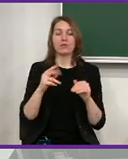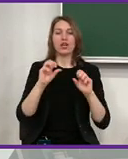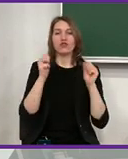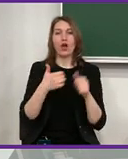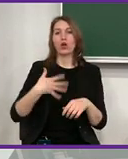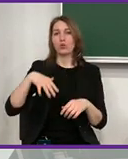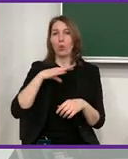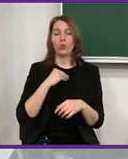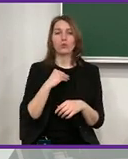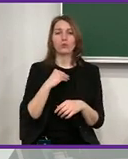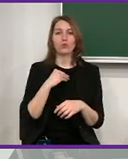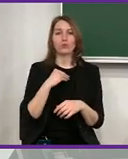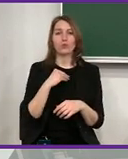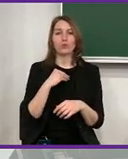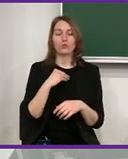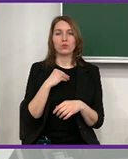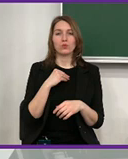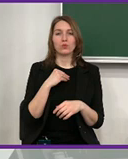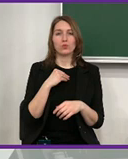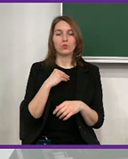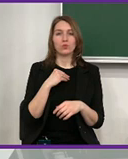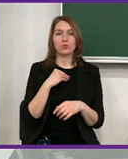statistics is the basis that allow us to,